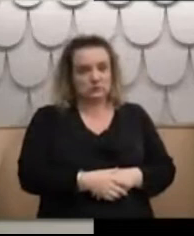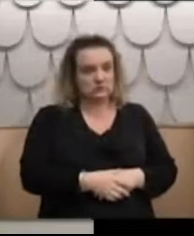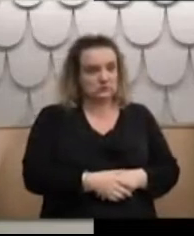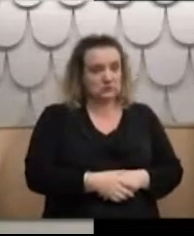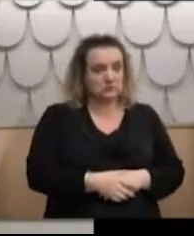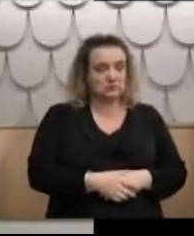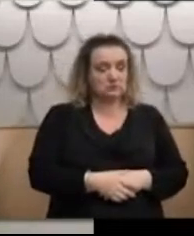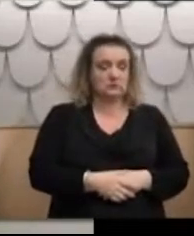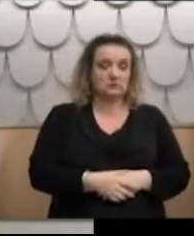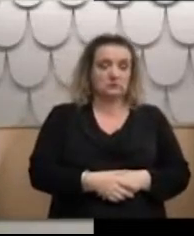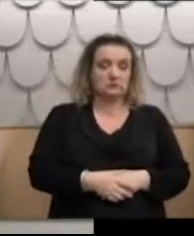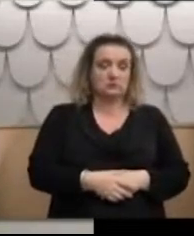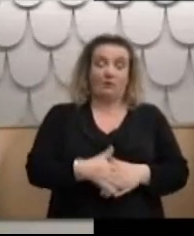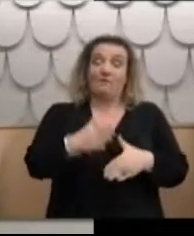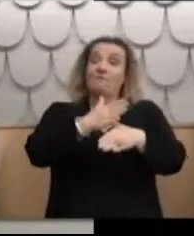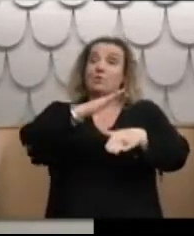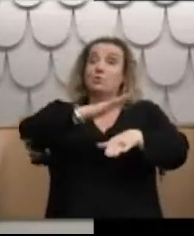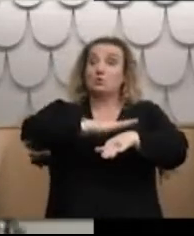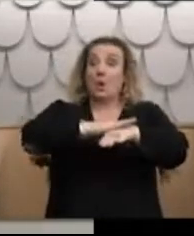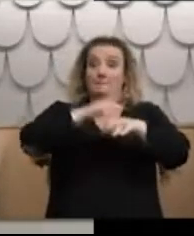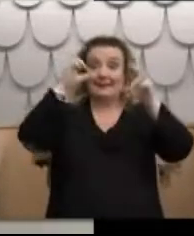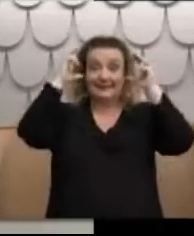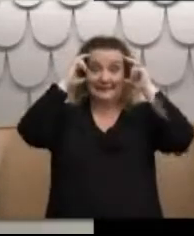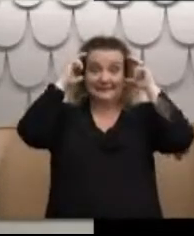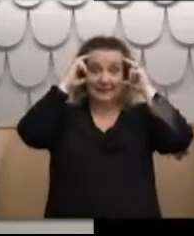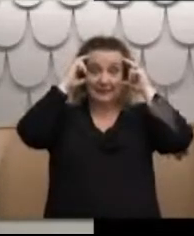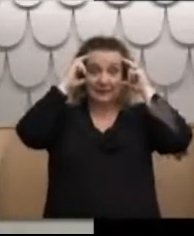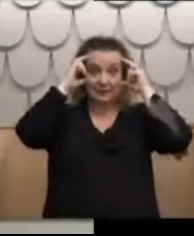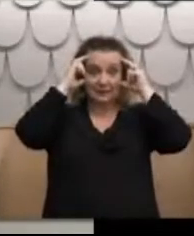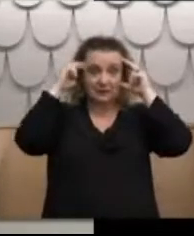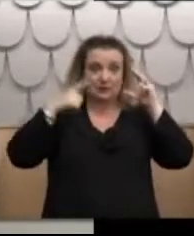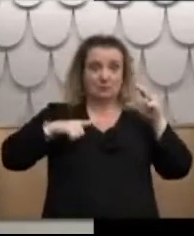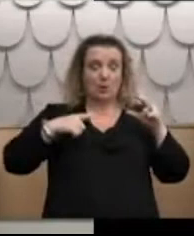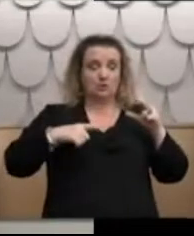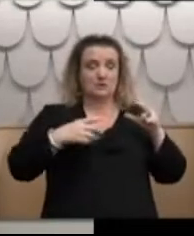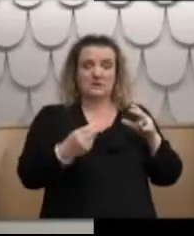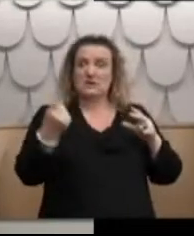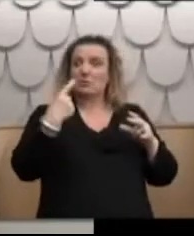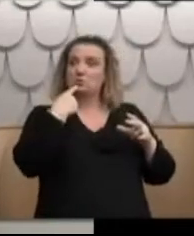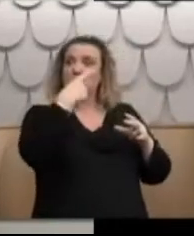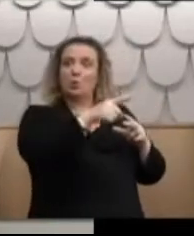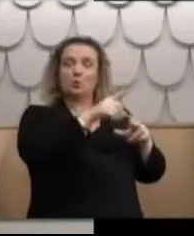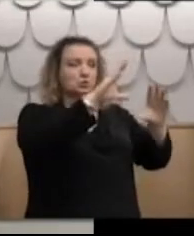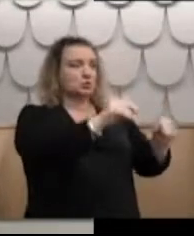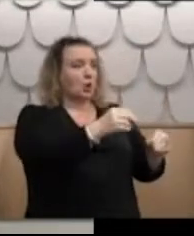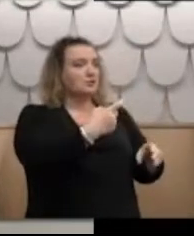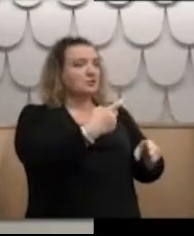The first time I got ECT was because a staff member told me to stop eating a packet of chips.